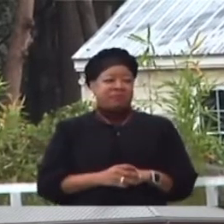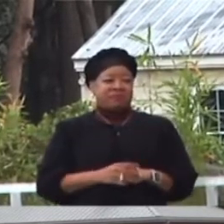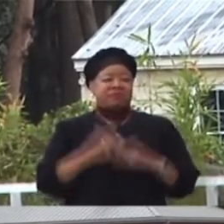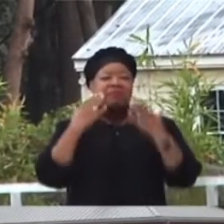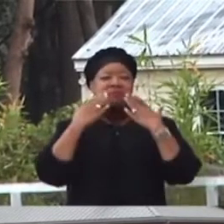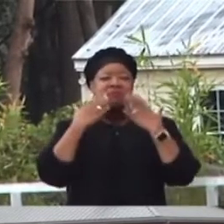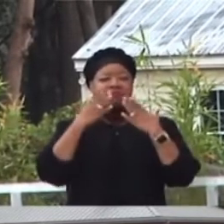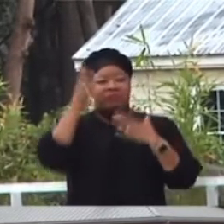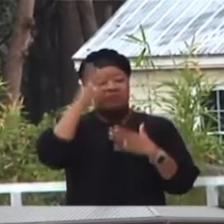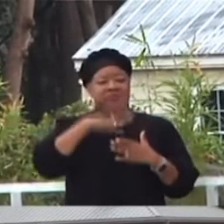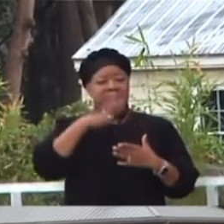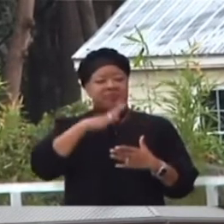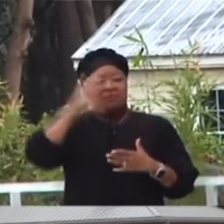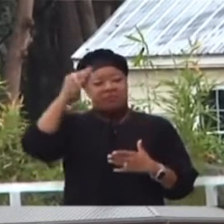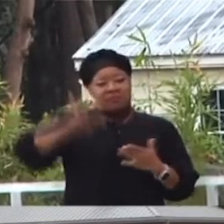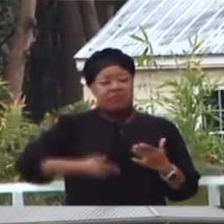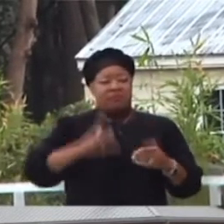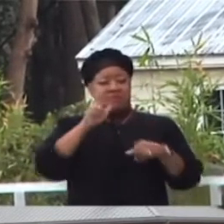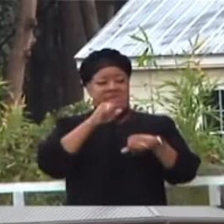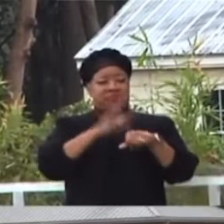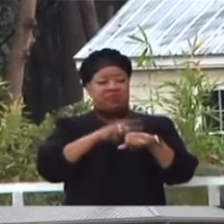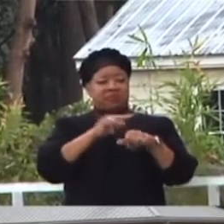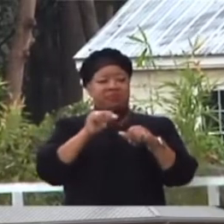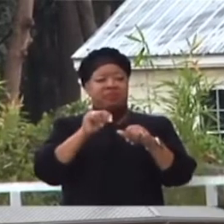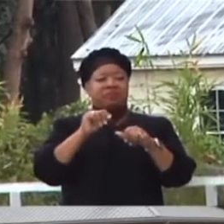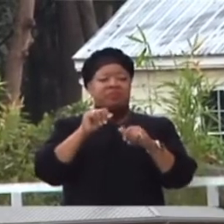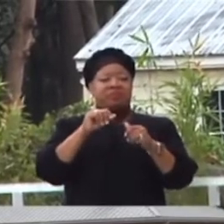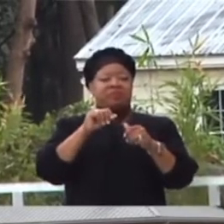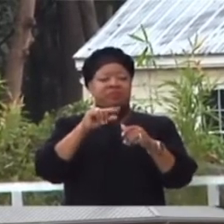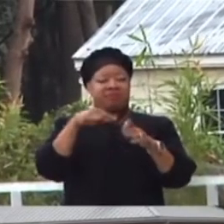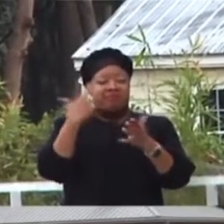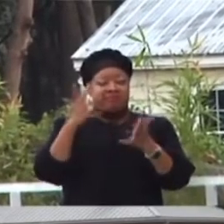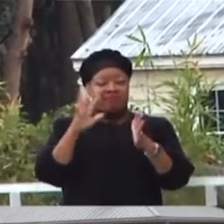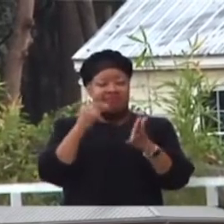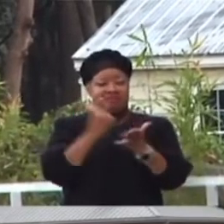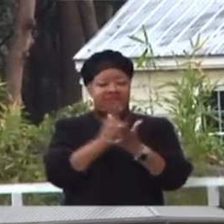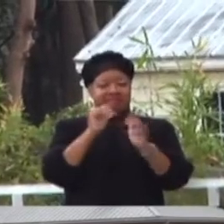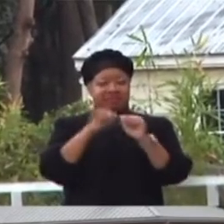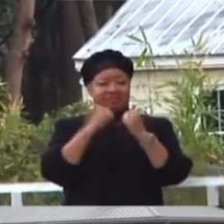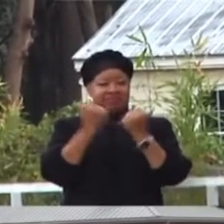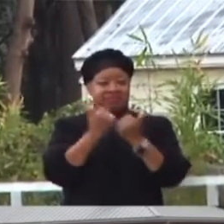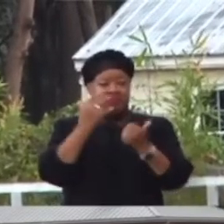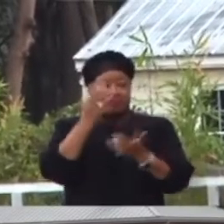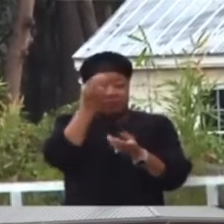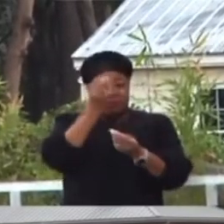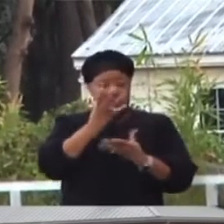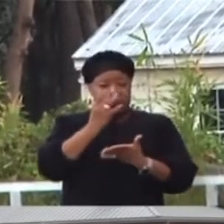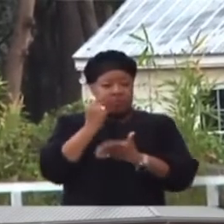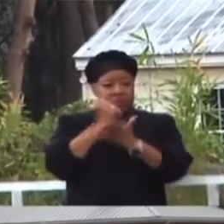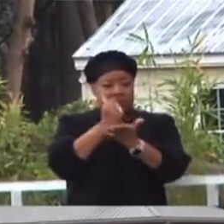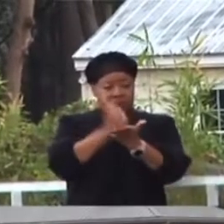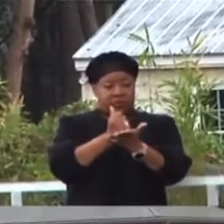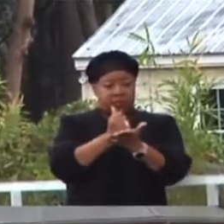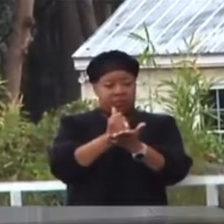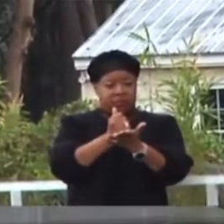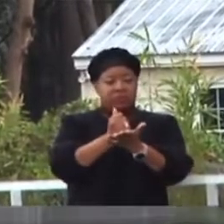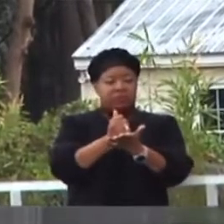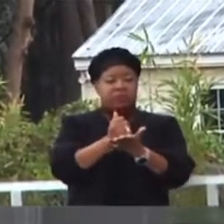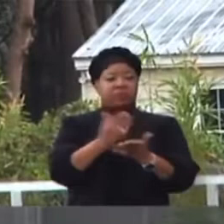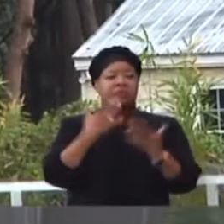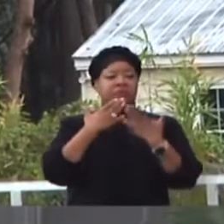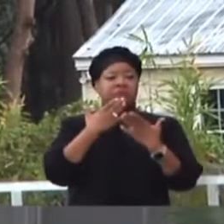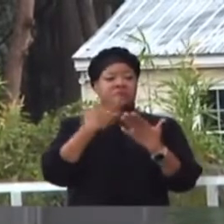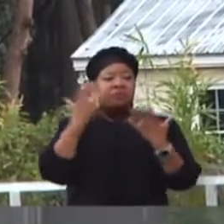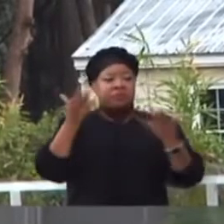Thank you, ladies and gentlemen. I welcome you all to the National Alumni Association. Make sure you let us know if we can help you in any way, shape, form, or fashion. You may be seated. Thank